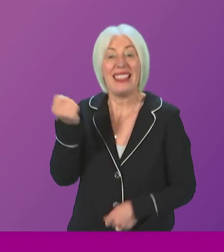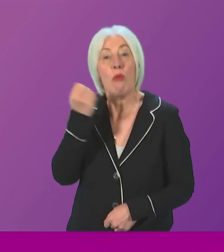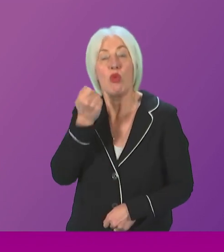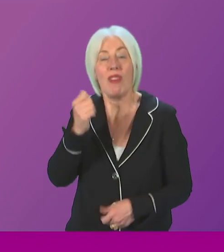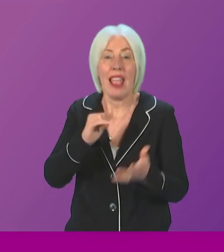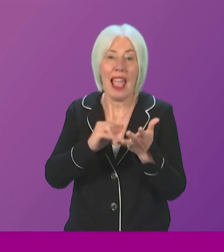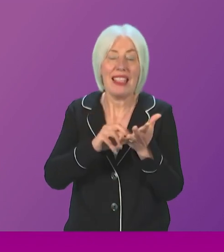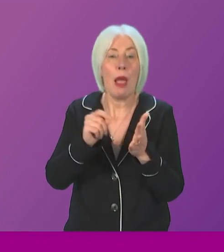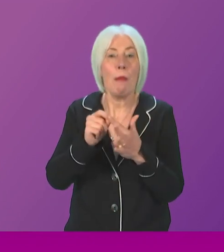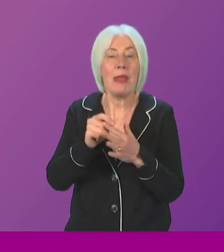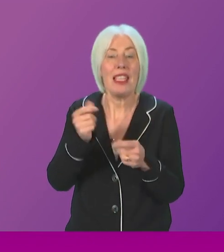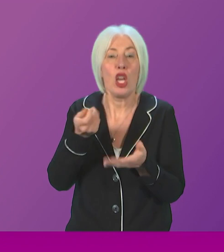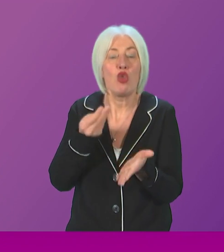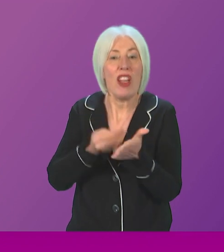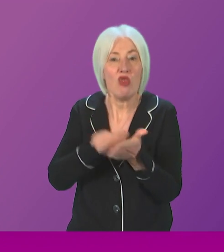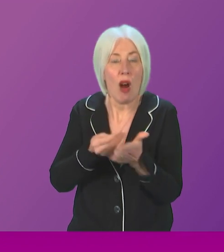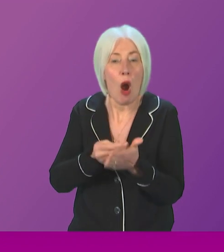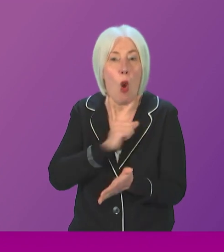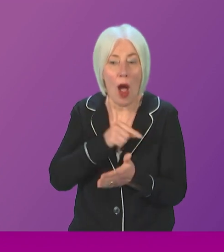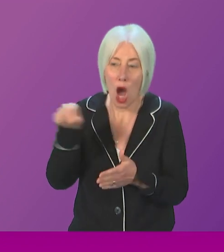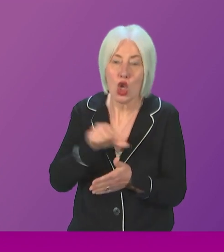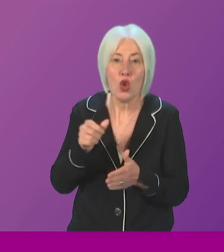Scots keep paying the price for SNP failure?